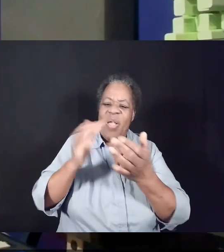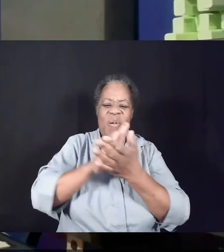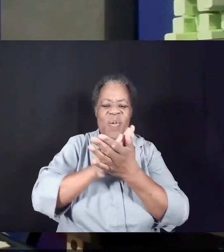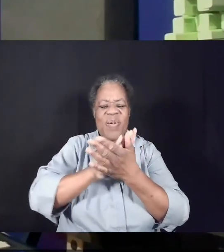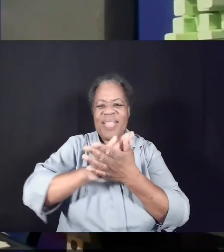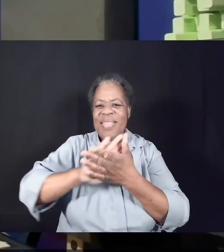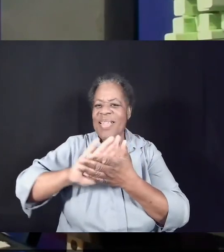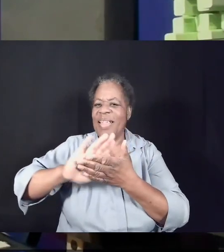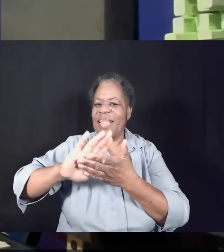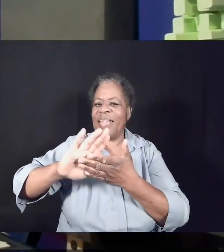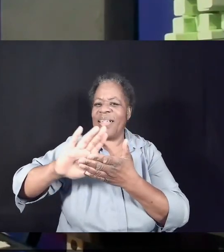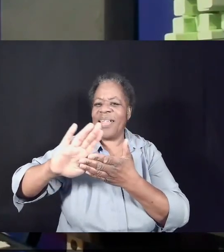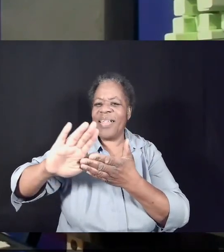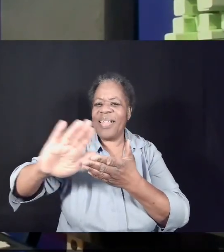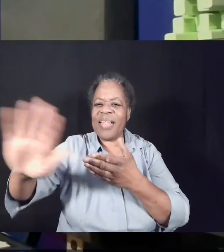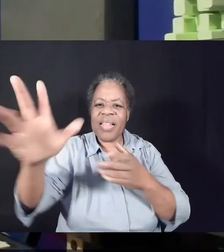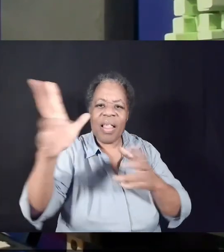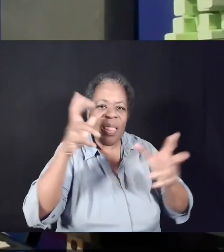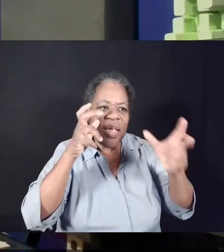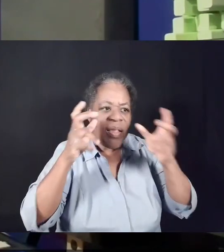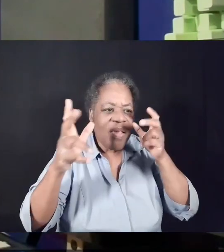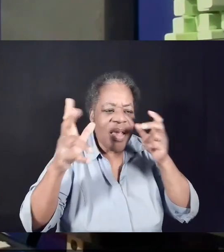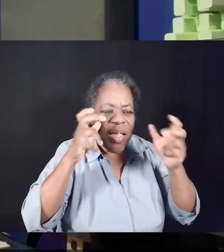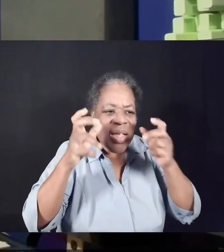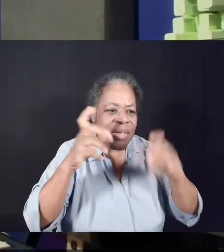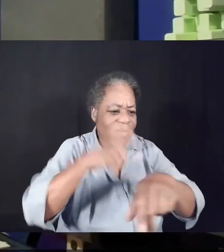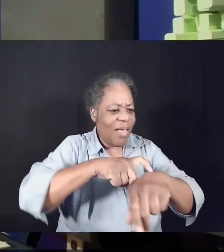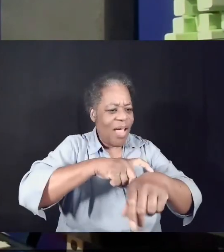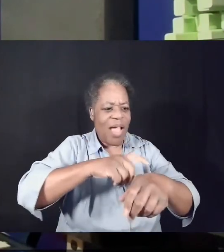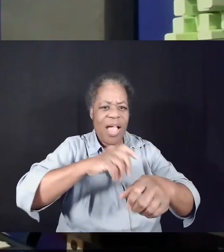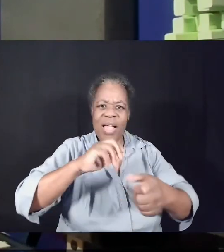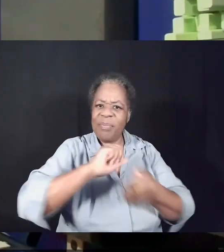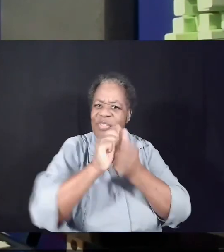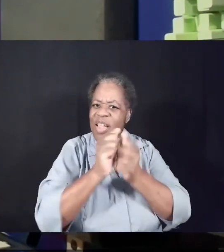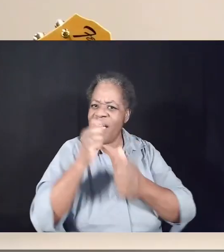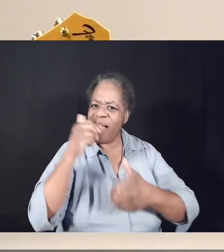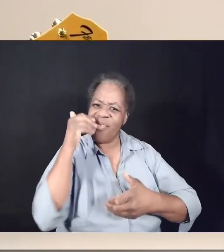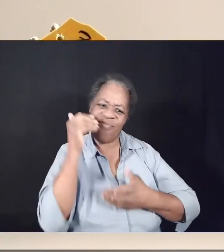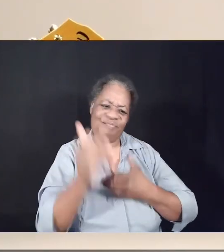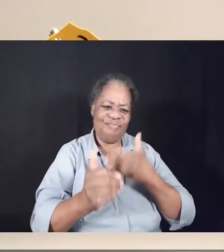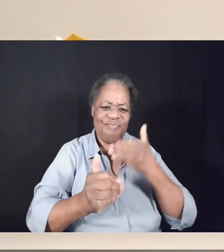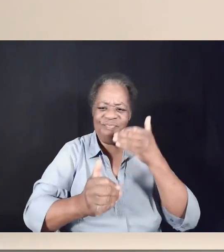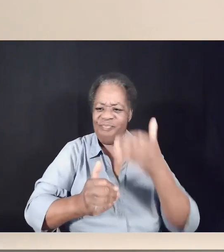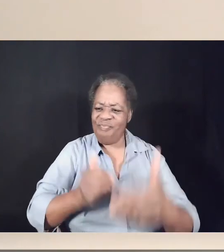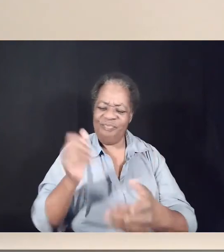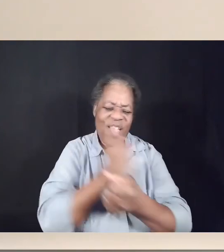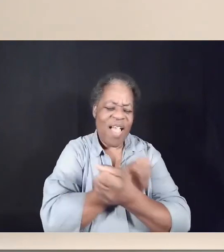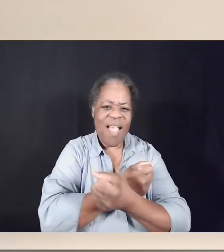up, for the season's changing, he's rebuilding everything.